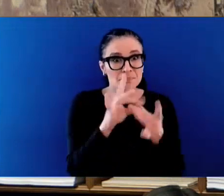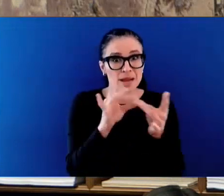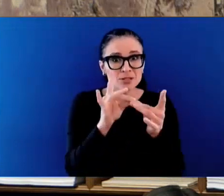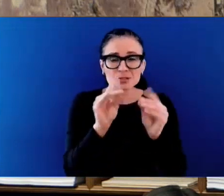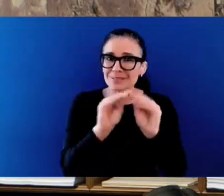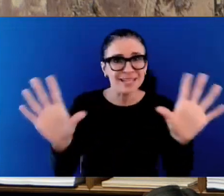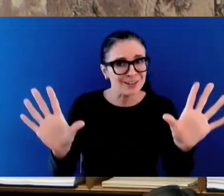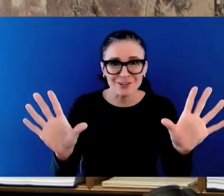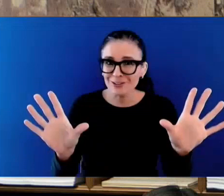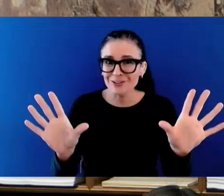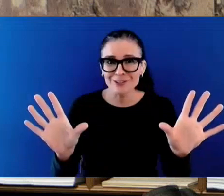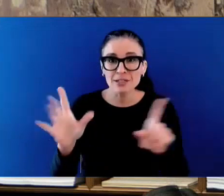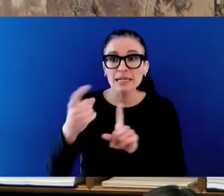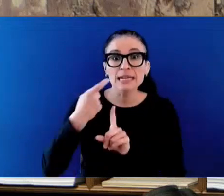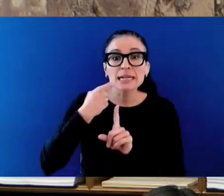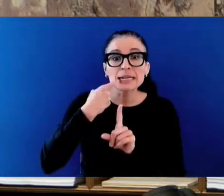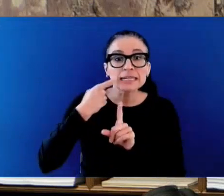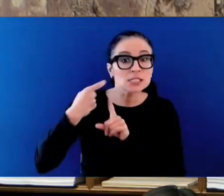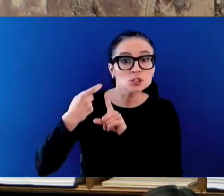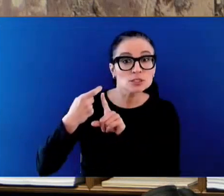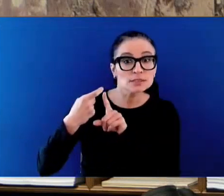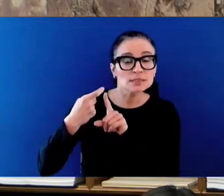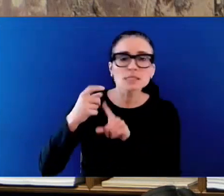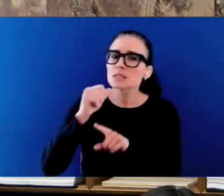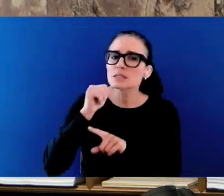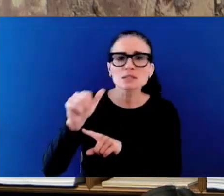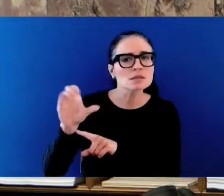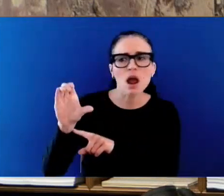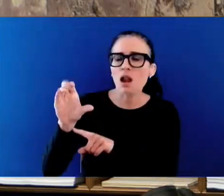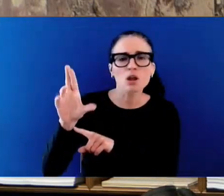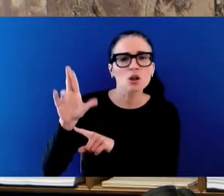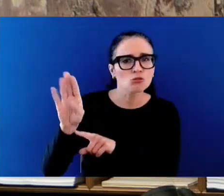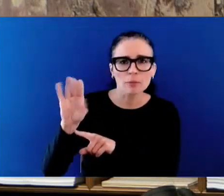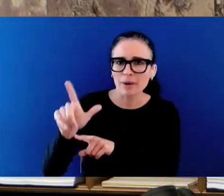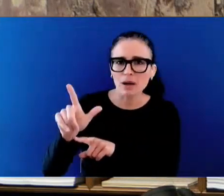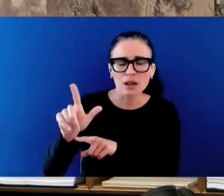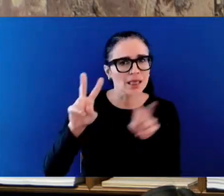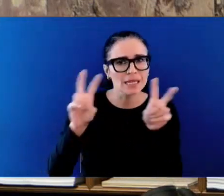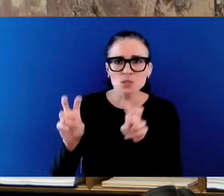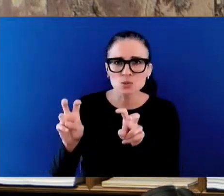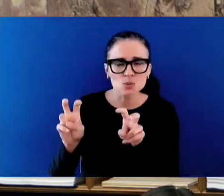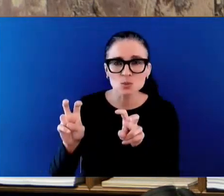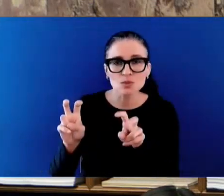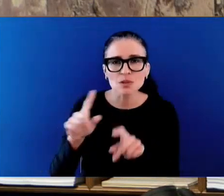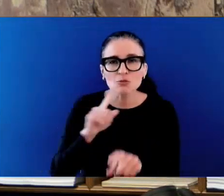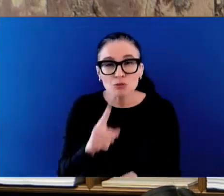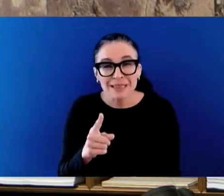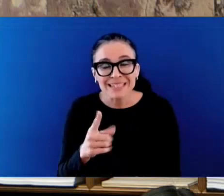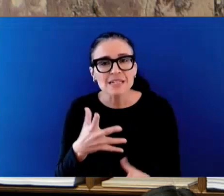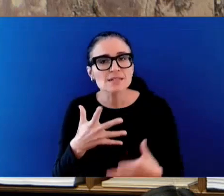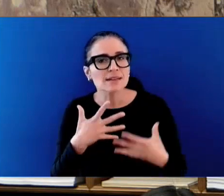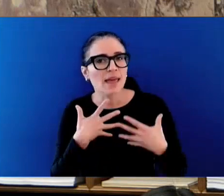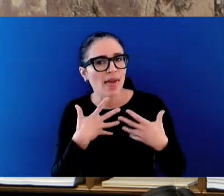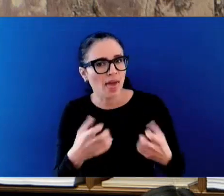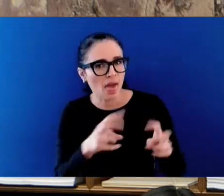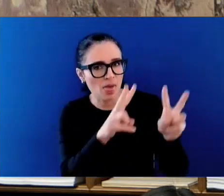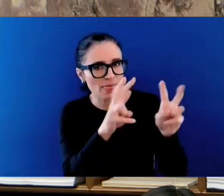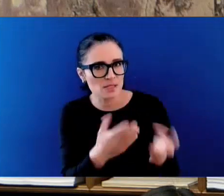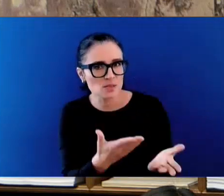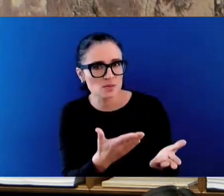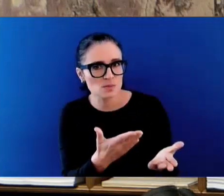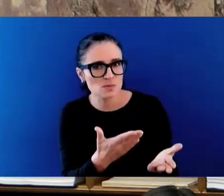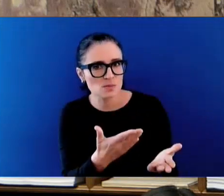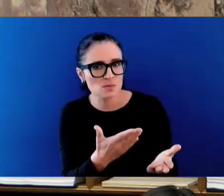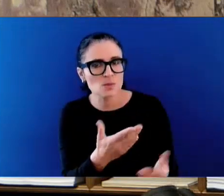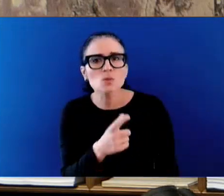issue. What they want is tools to help keep communities safe, to deal with public drug use, which is what the